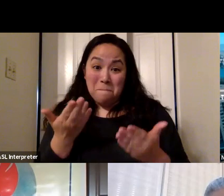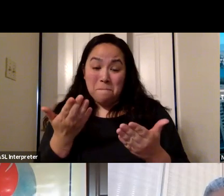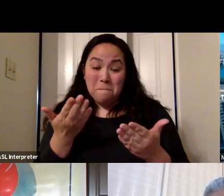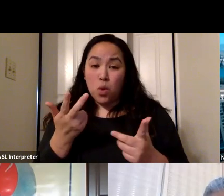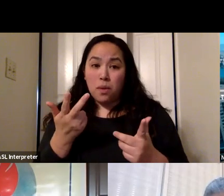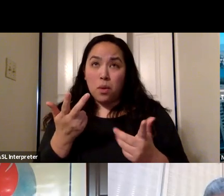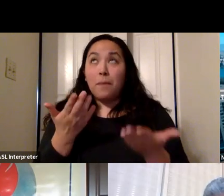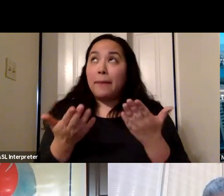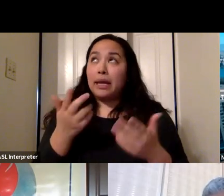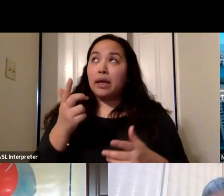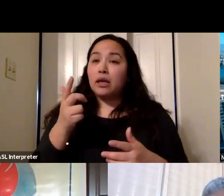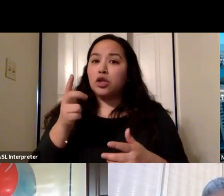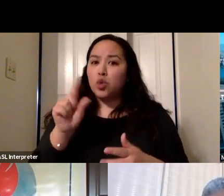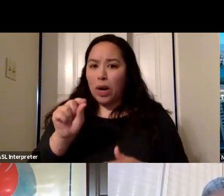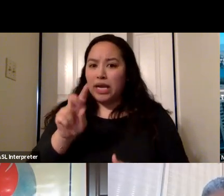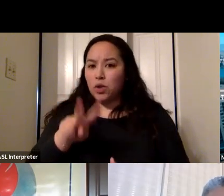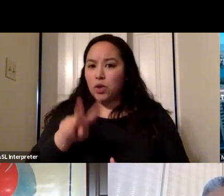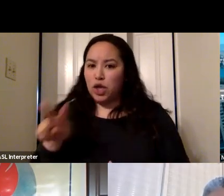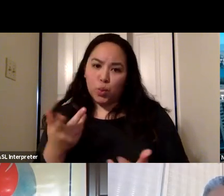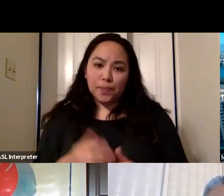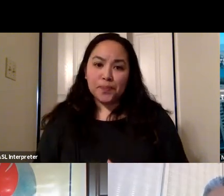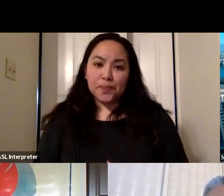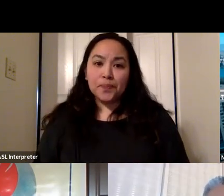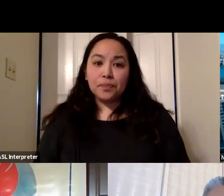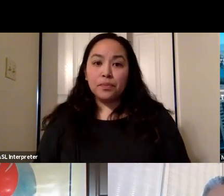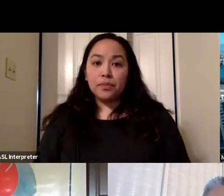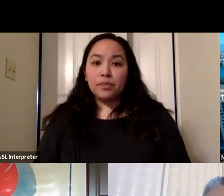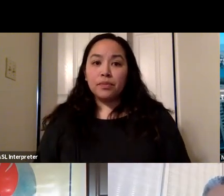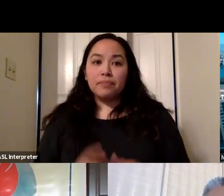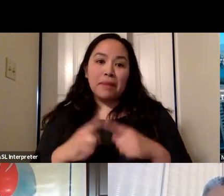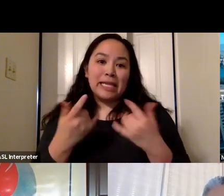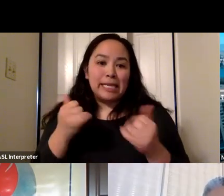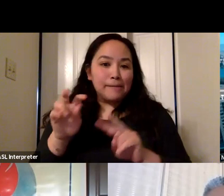so so more uncertainty there.